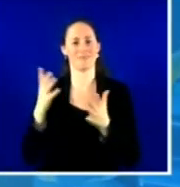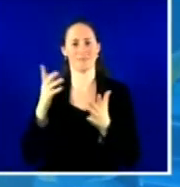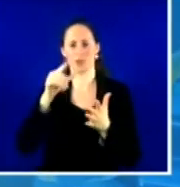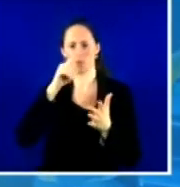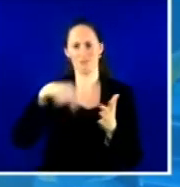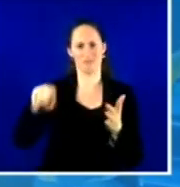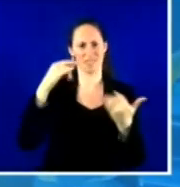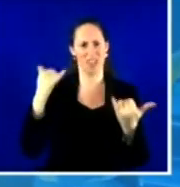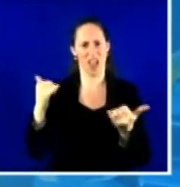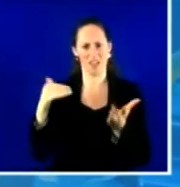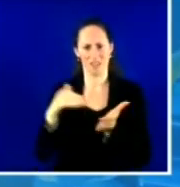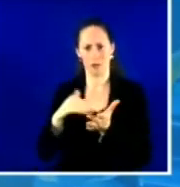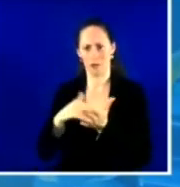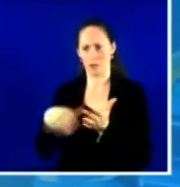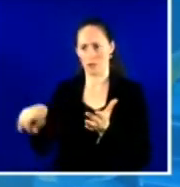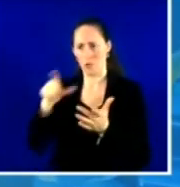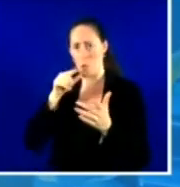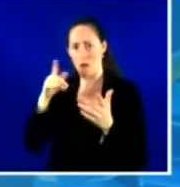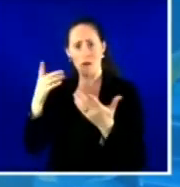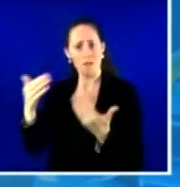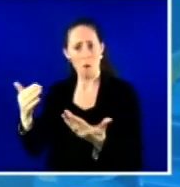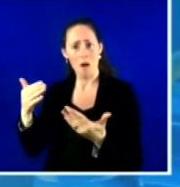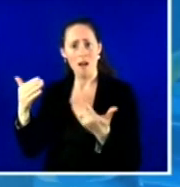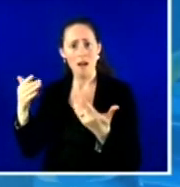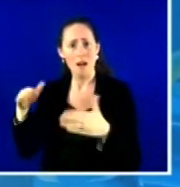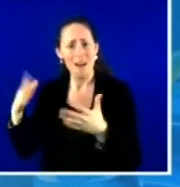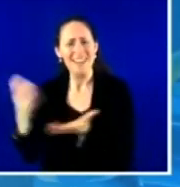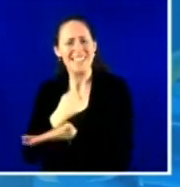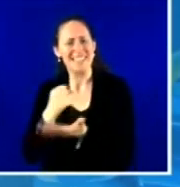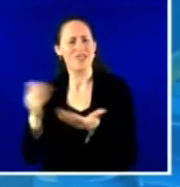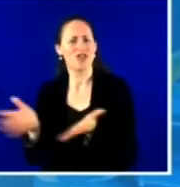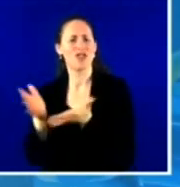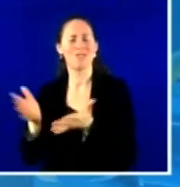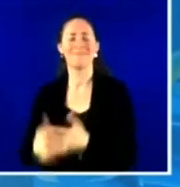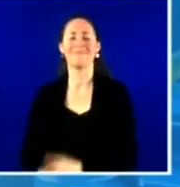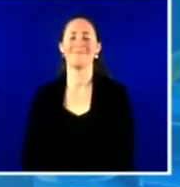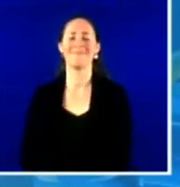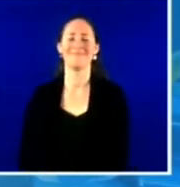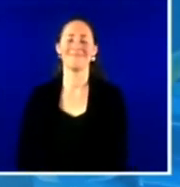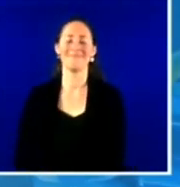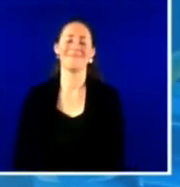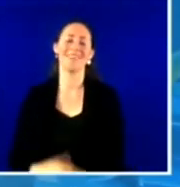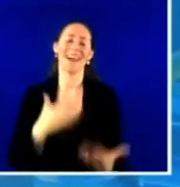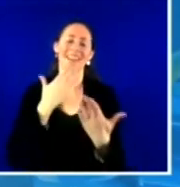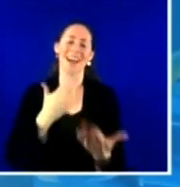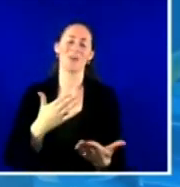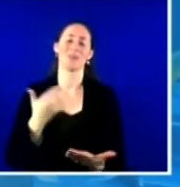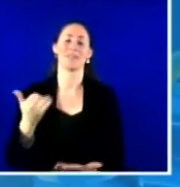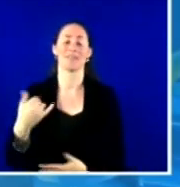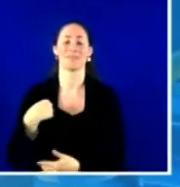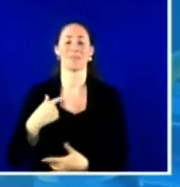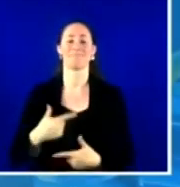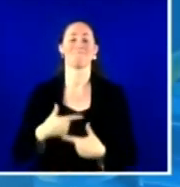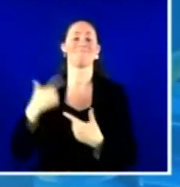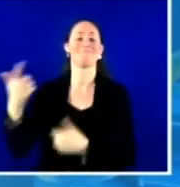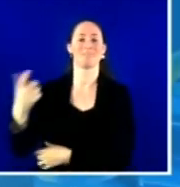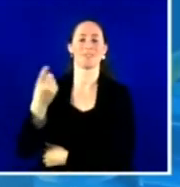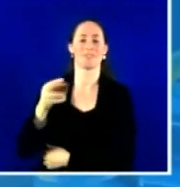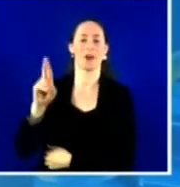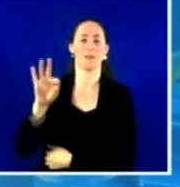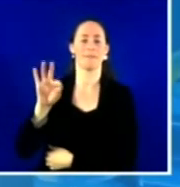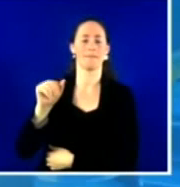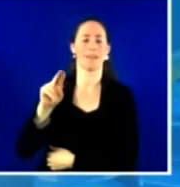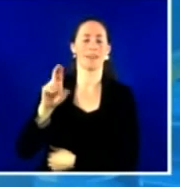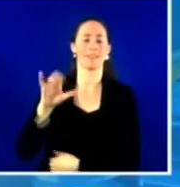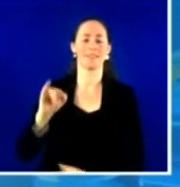Dr. Rosenberg and Dr. Bindman, for these important lessons you're teaching us. And now, I will pass things over to Dr. Fauci. Dr.